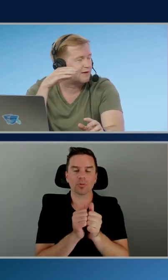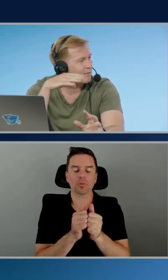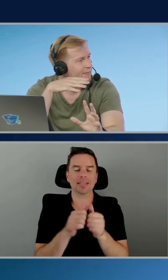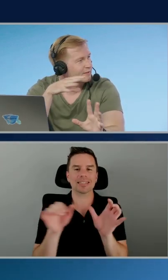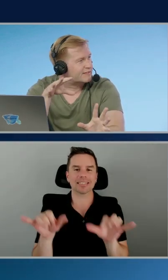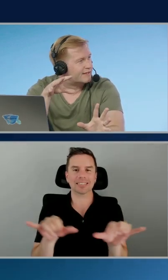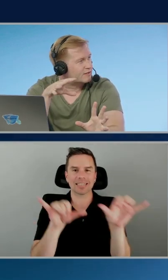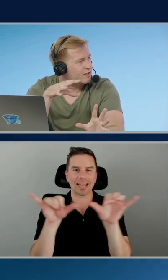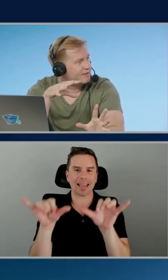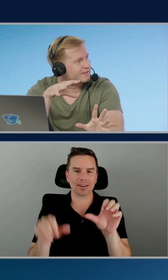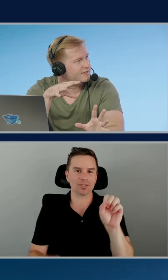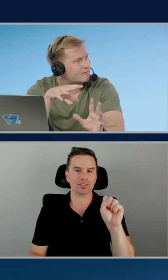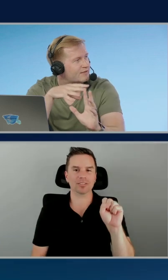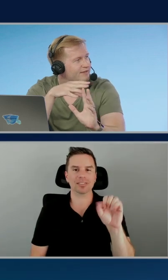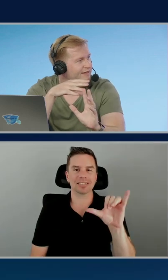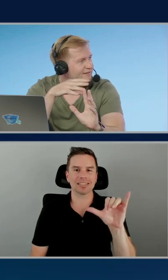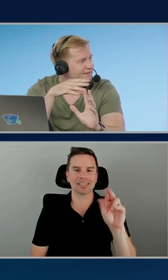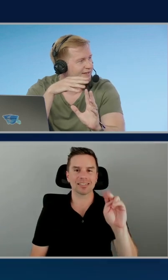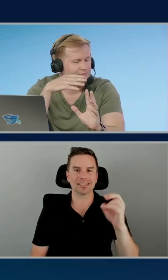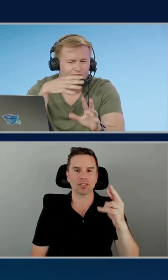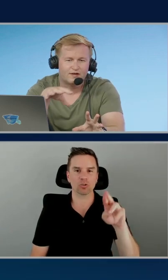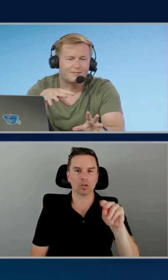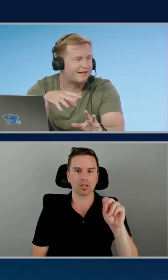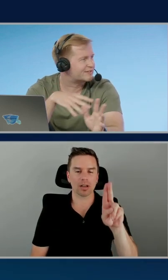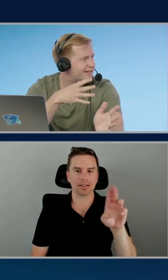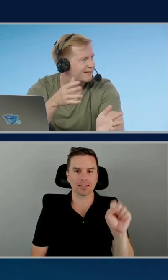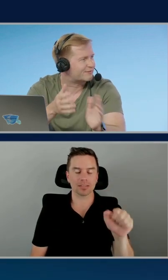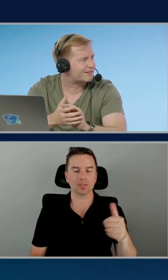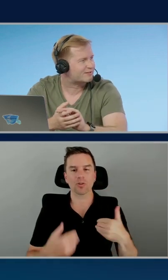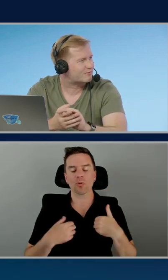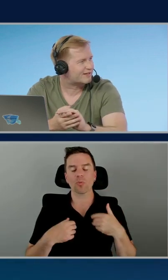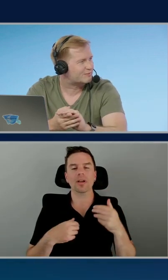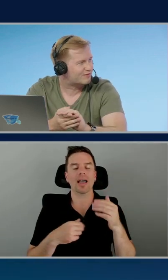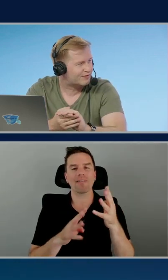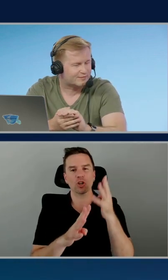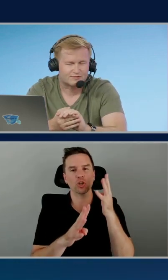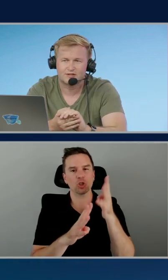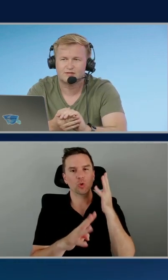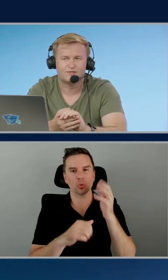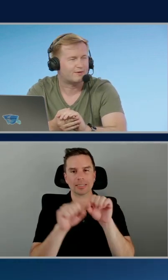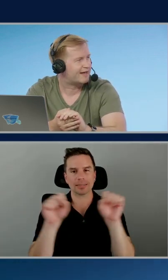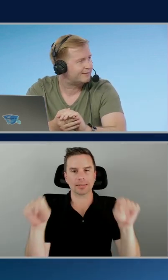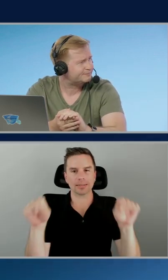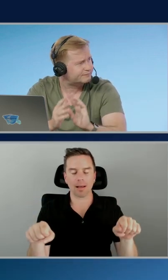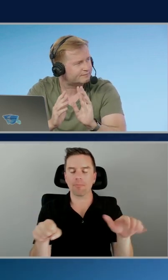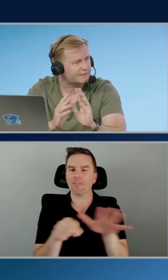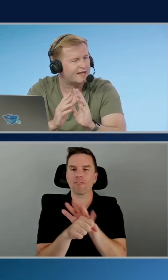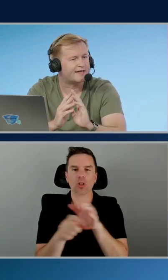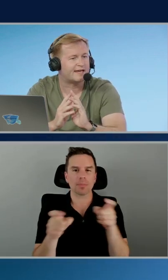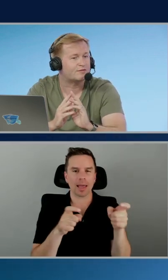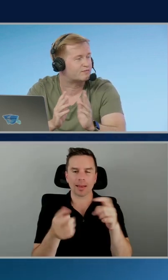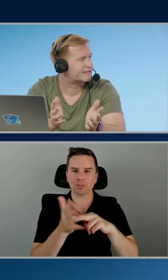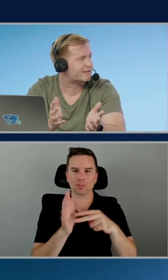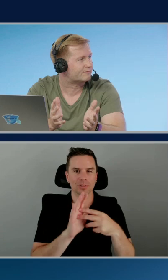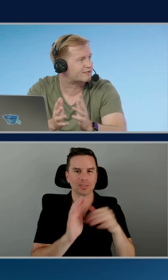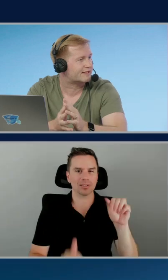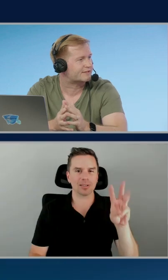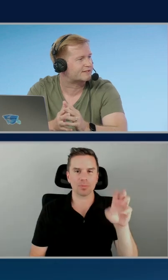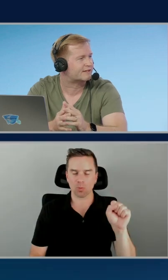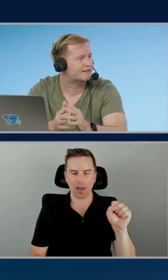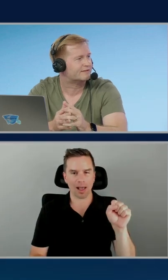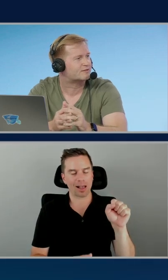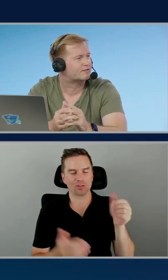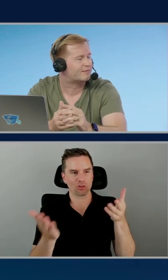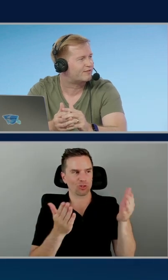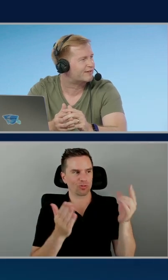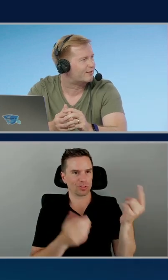Excuse me, we have a built-in queuing system, so everything is fully managed. Again, like I said, that's what we like to prefer to use if we can. And that gave us resilience